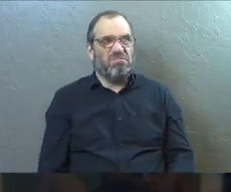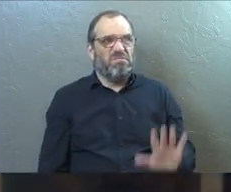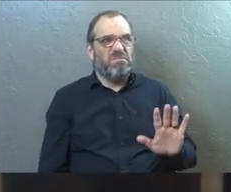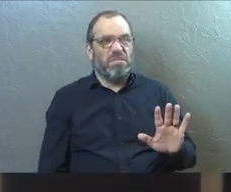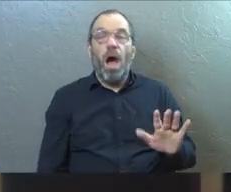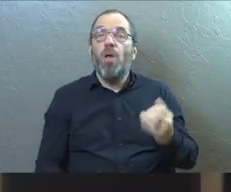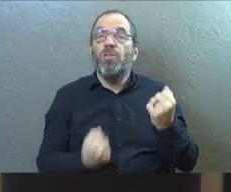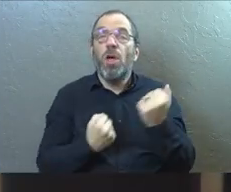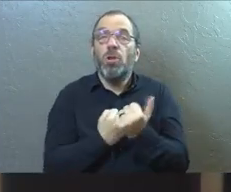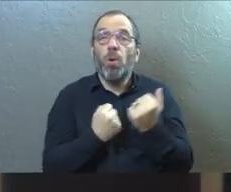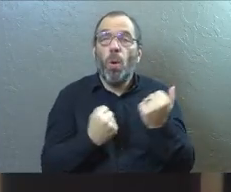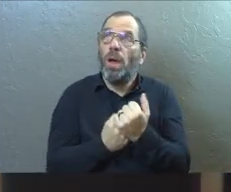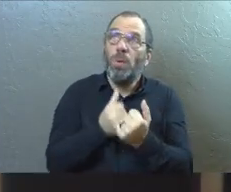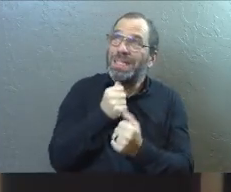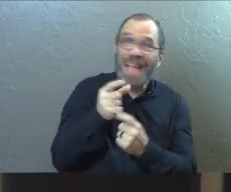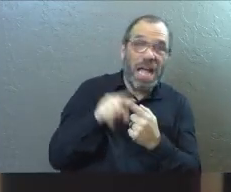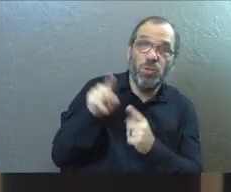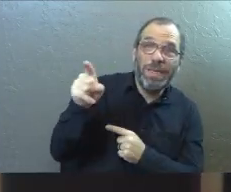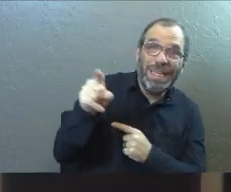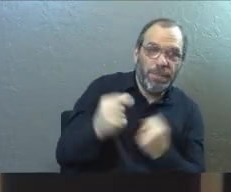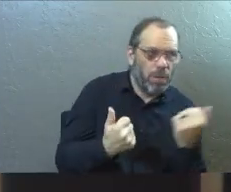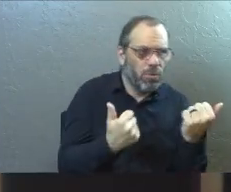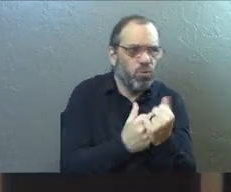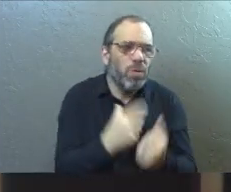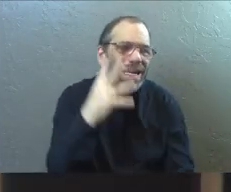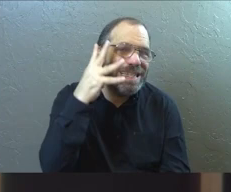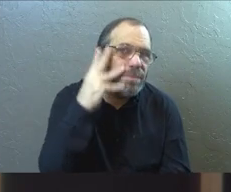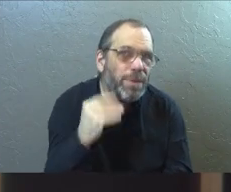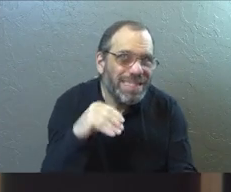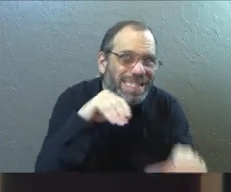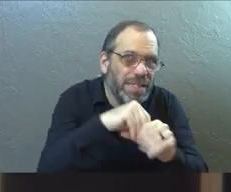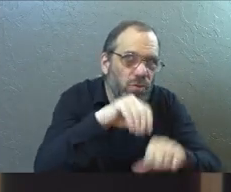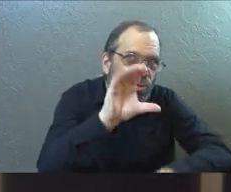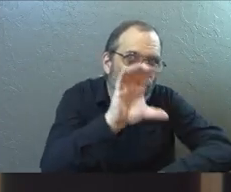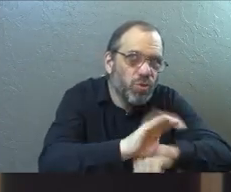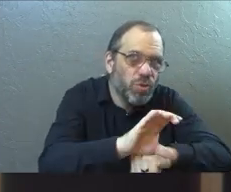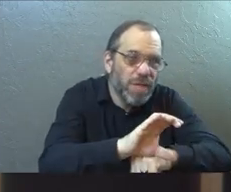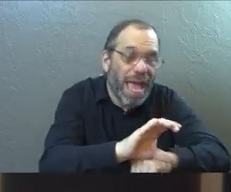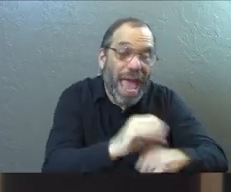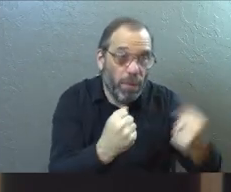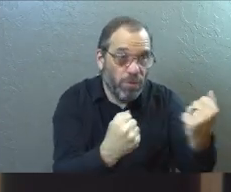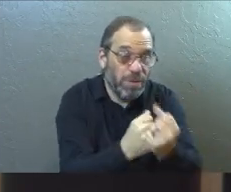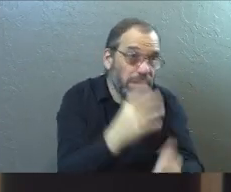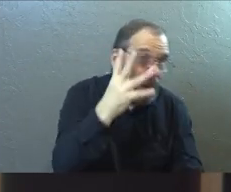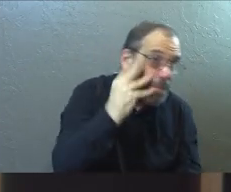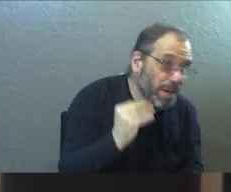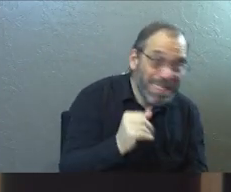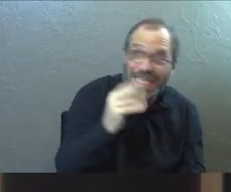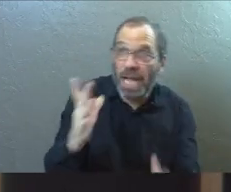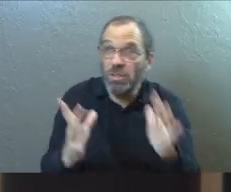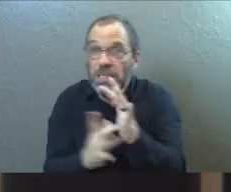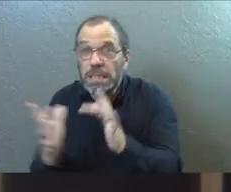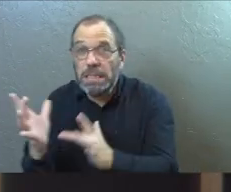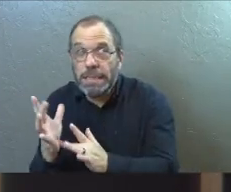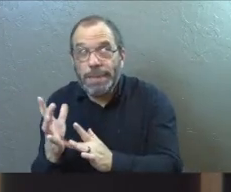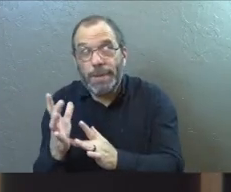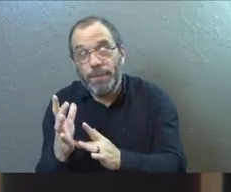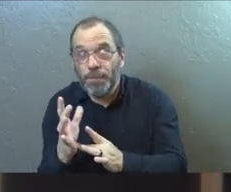Because their loyalty wasn't to Jesus himself. It was to an experience. And when your loyalty is to an experience and not to Jesus,